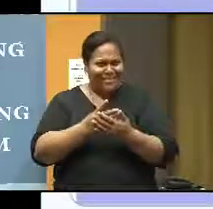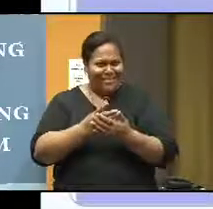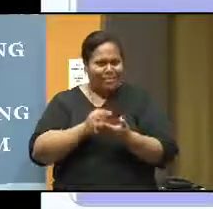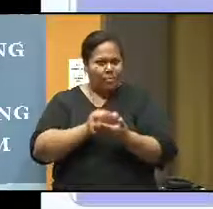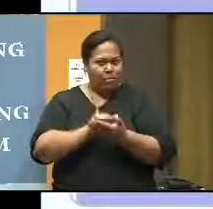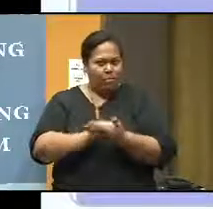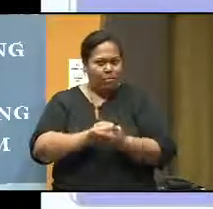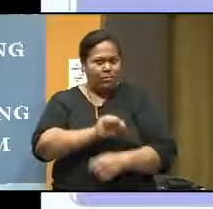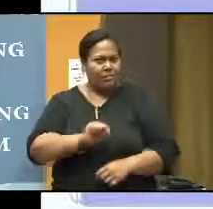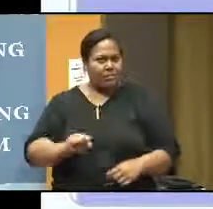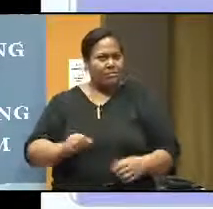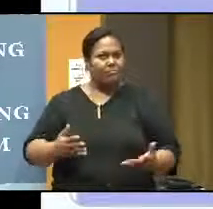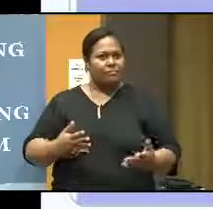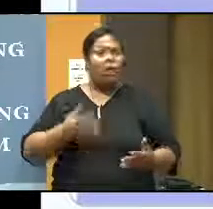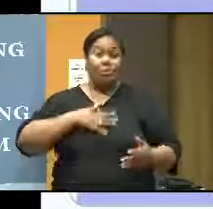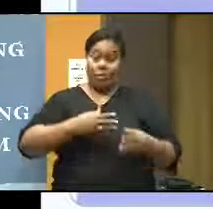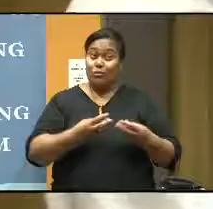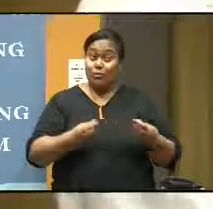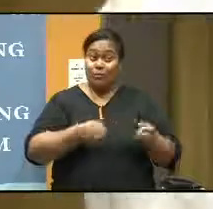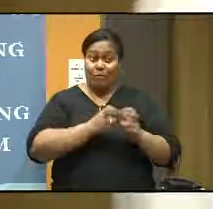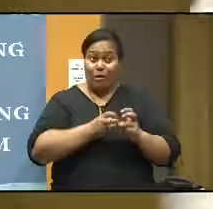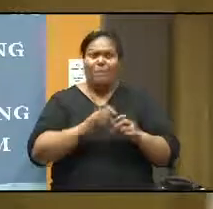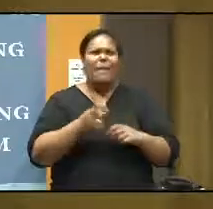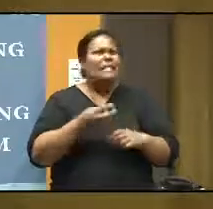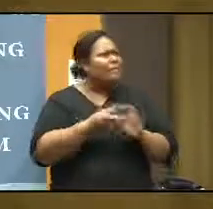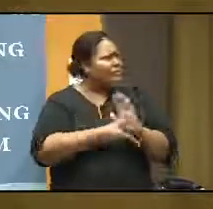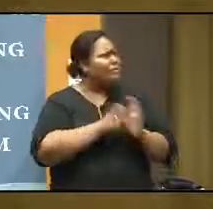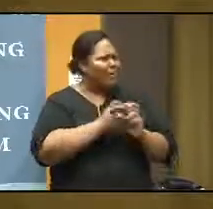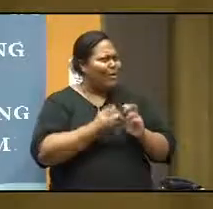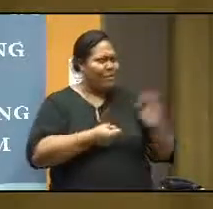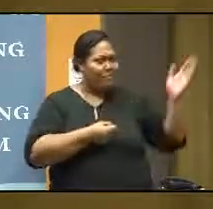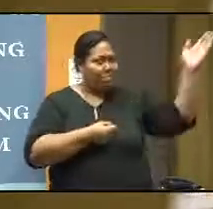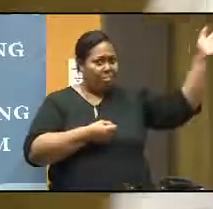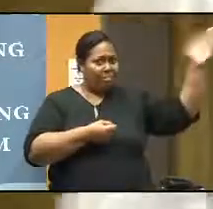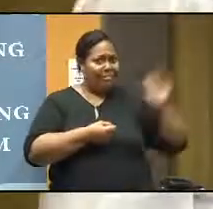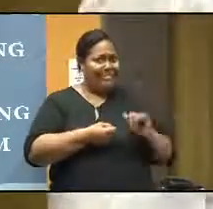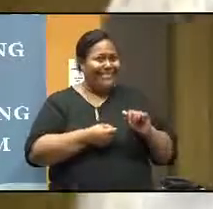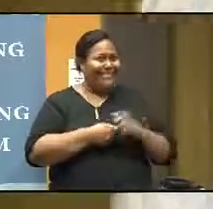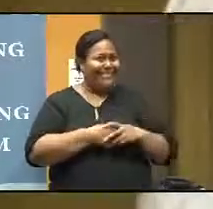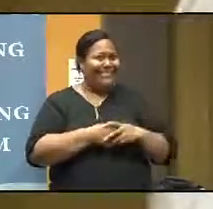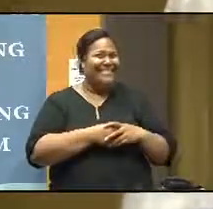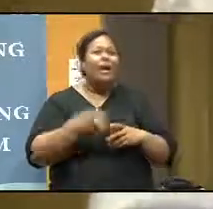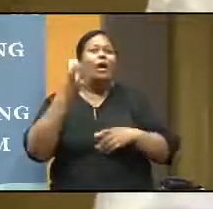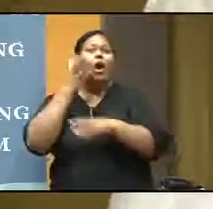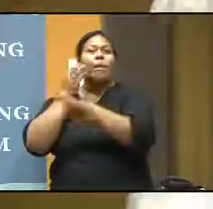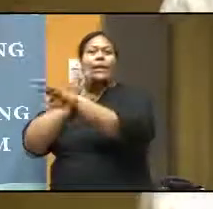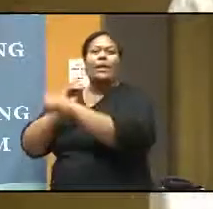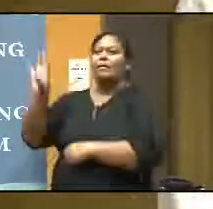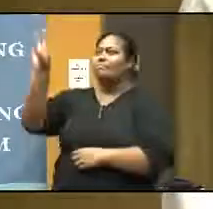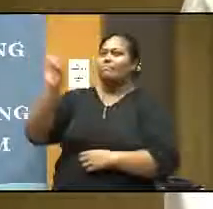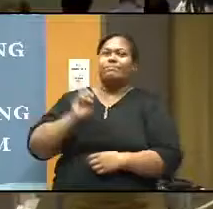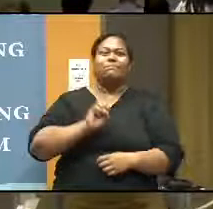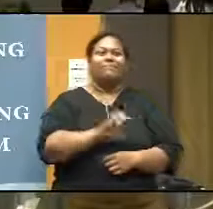problems and so on. But at times, there are little bit problems that sometimes students do cut and paste from here and there. Okay.